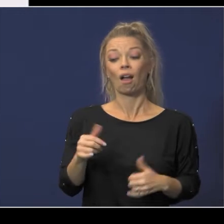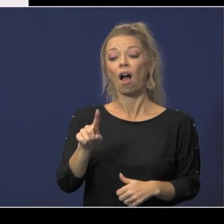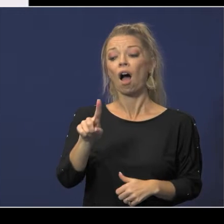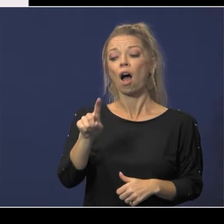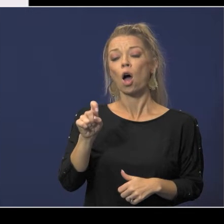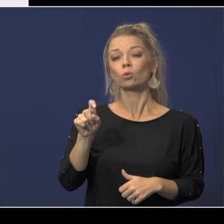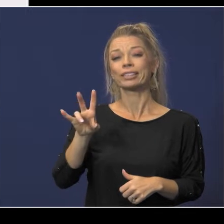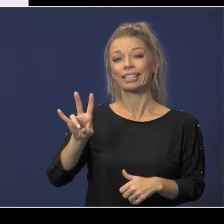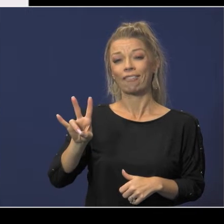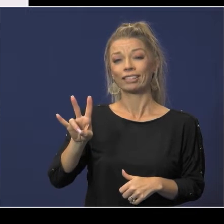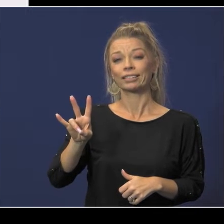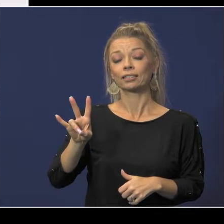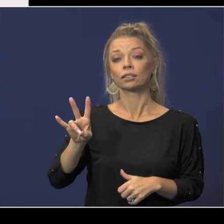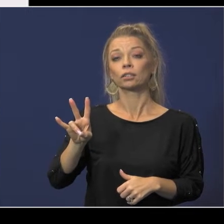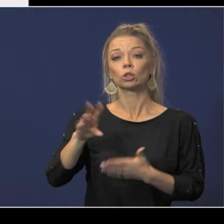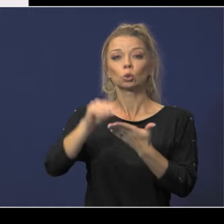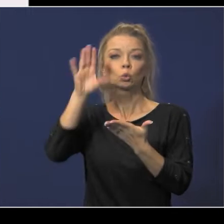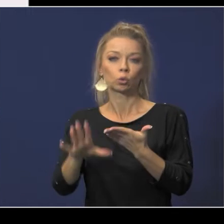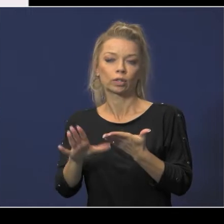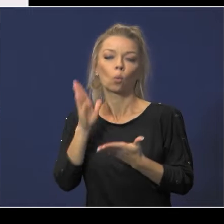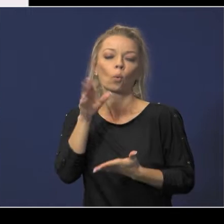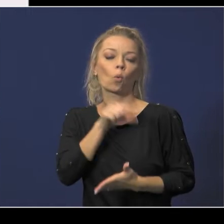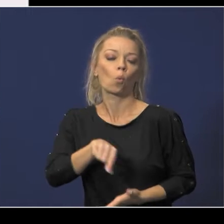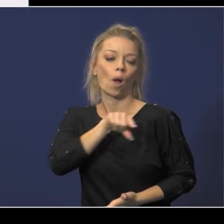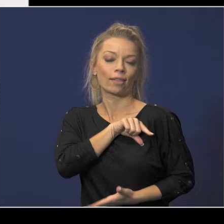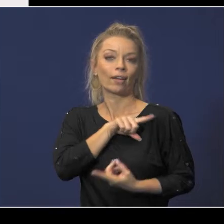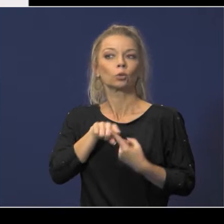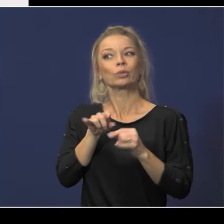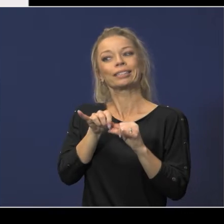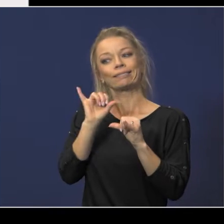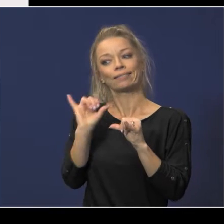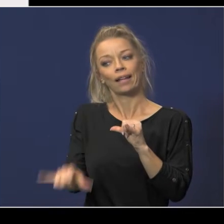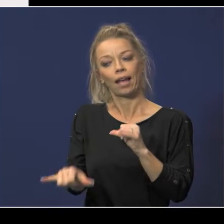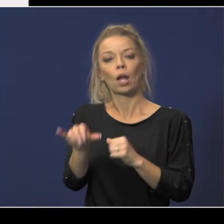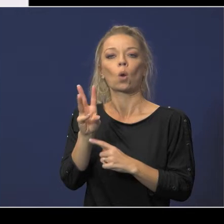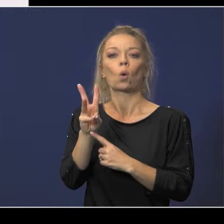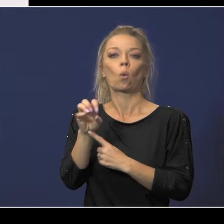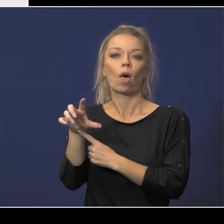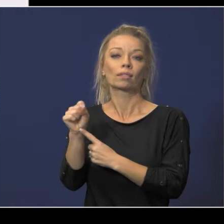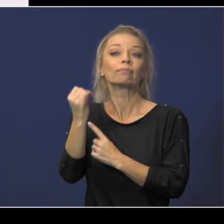in wells that would qualify to stay at wells if they so choose to